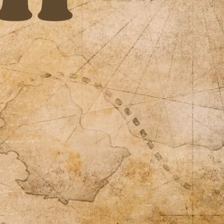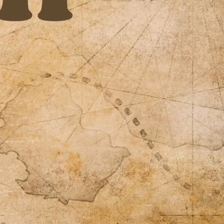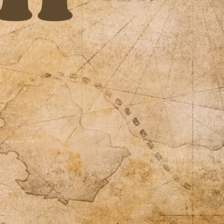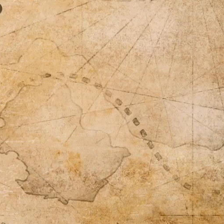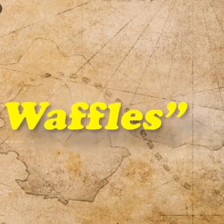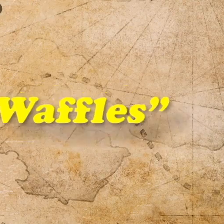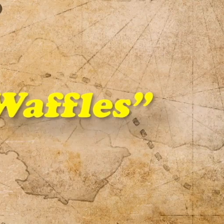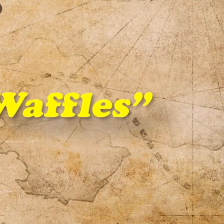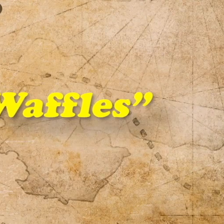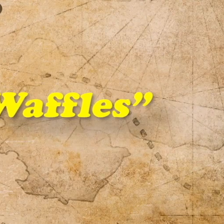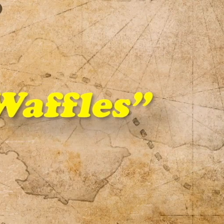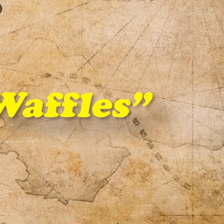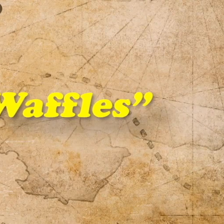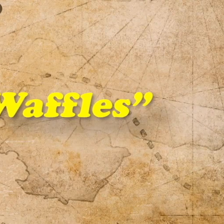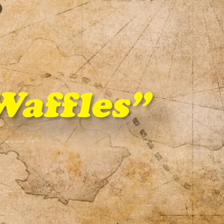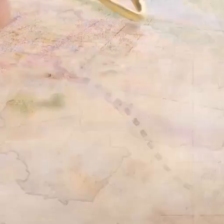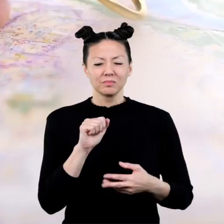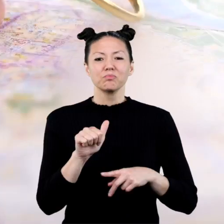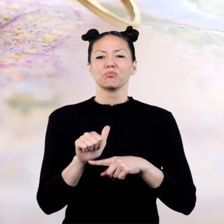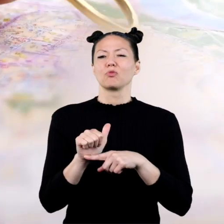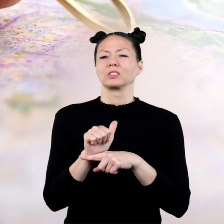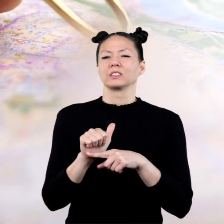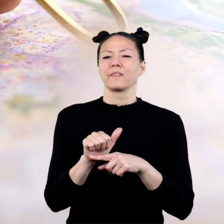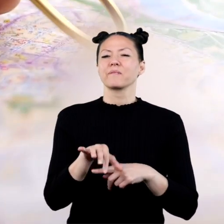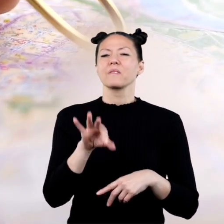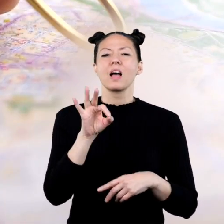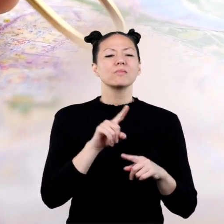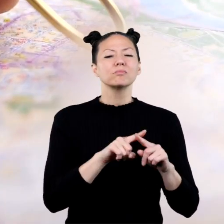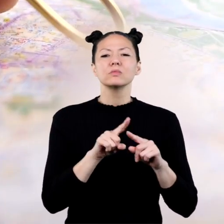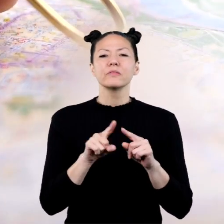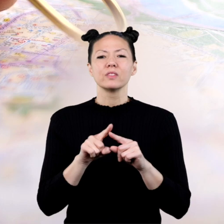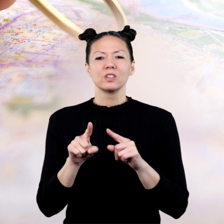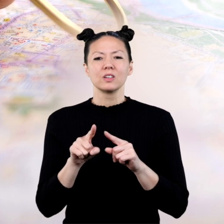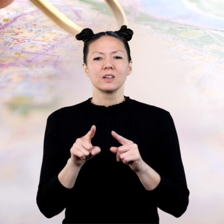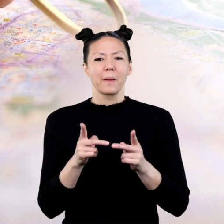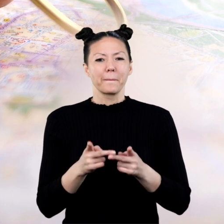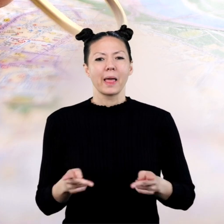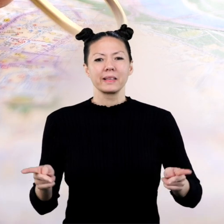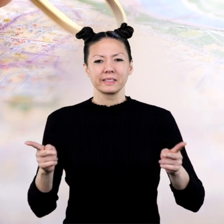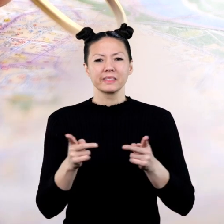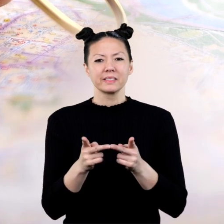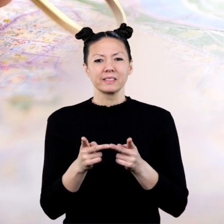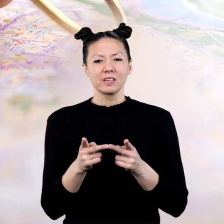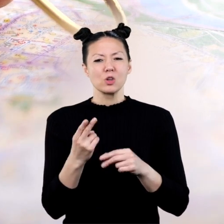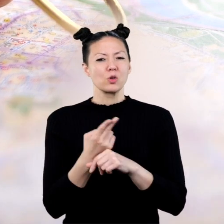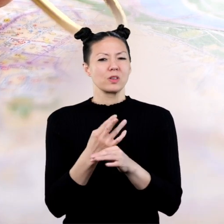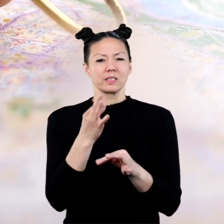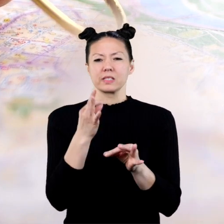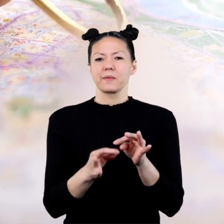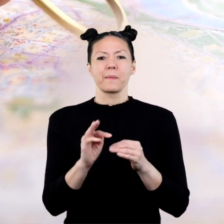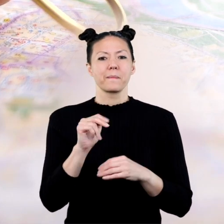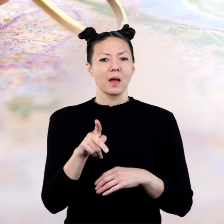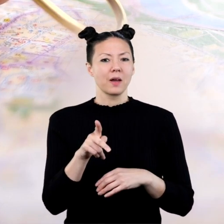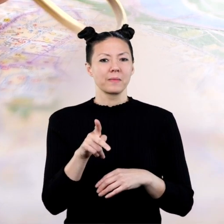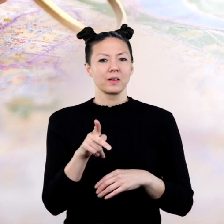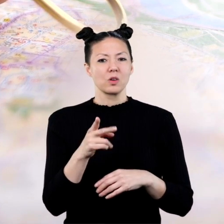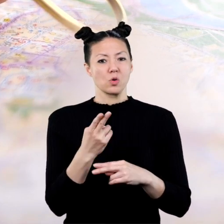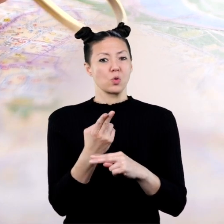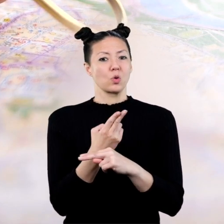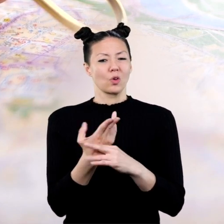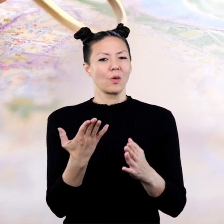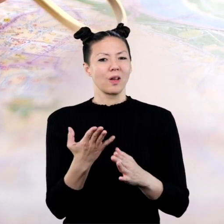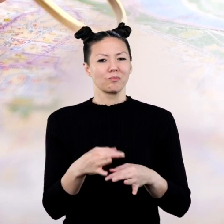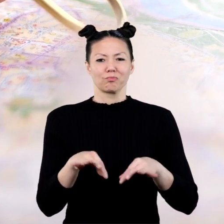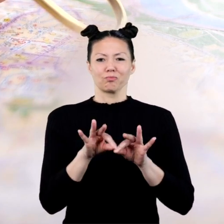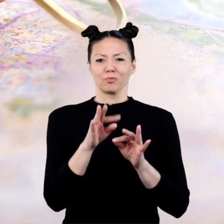soggy waffles! Now, let's practice finding a few different places using a simple map and the